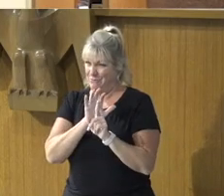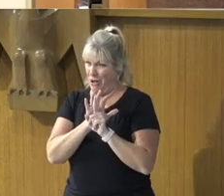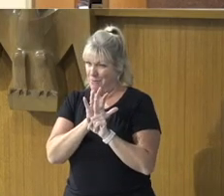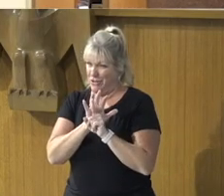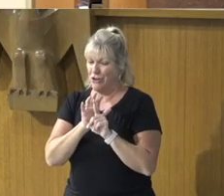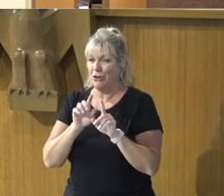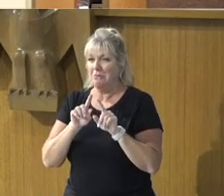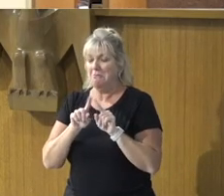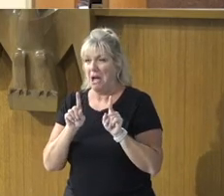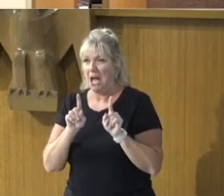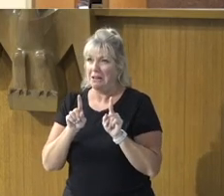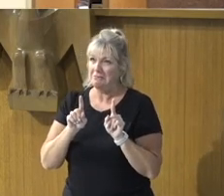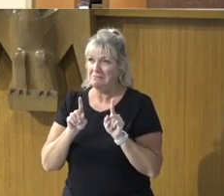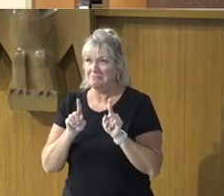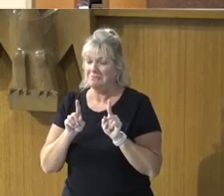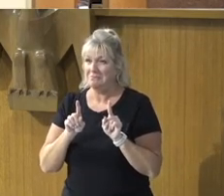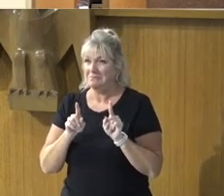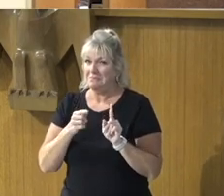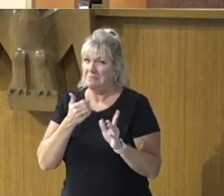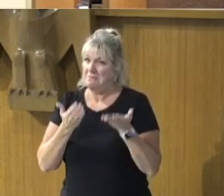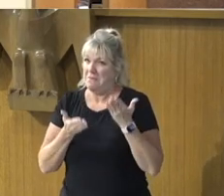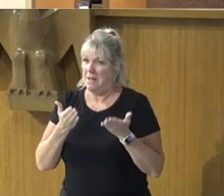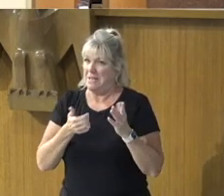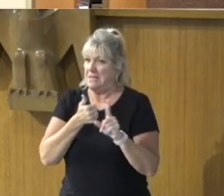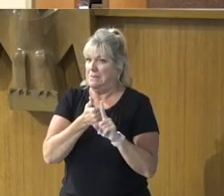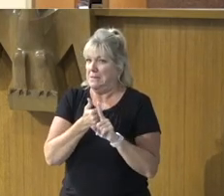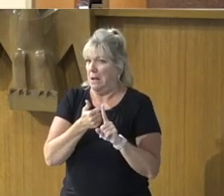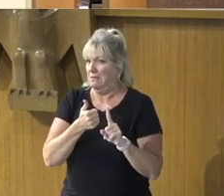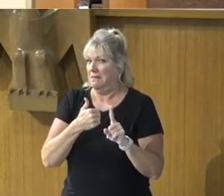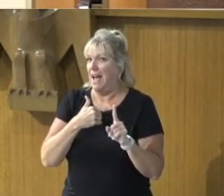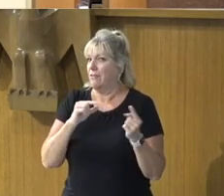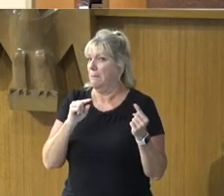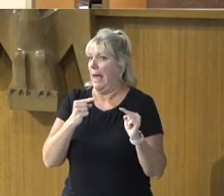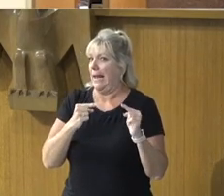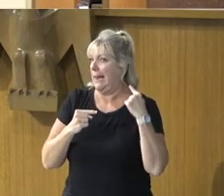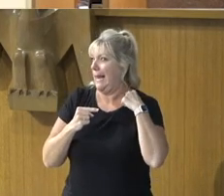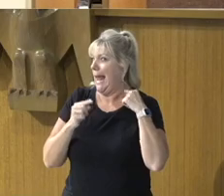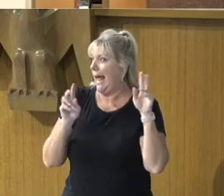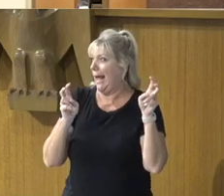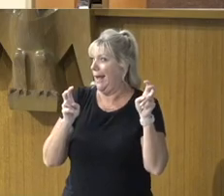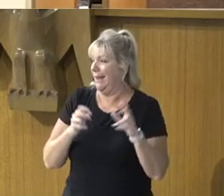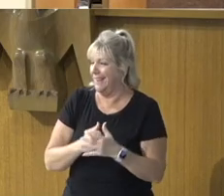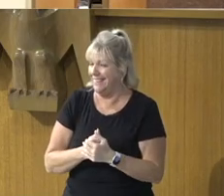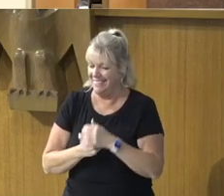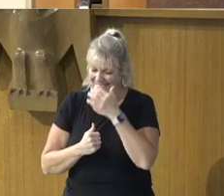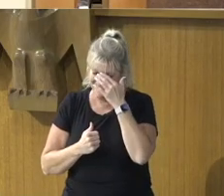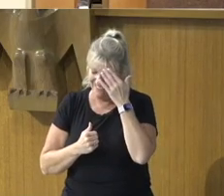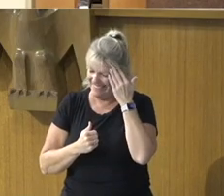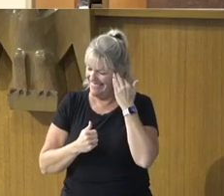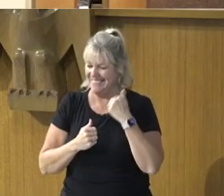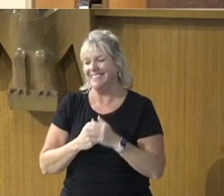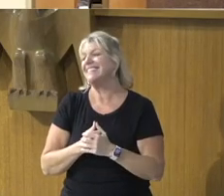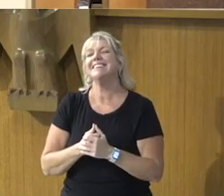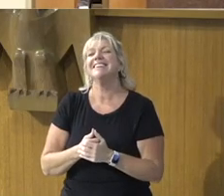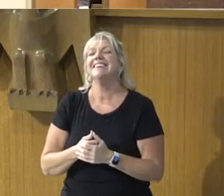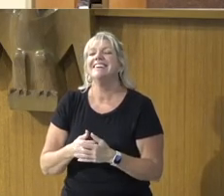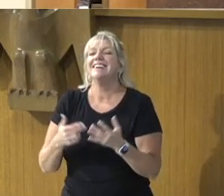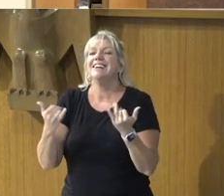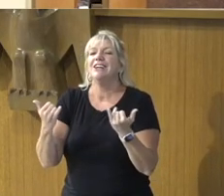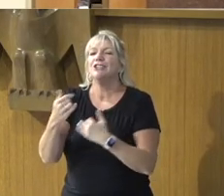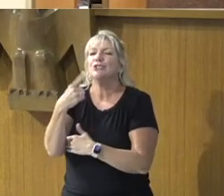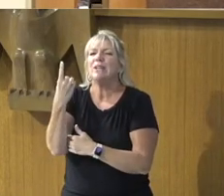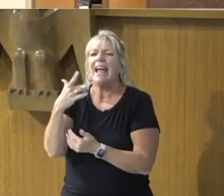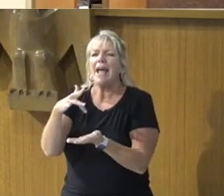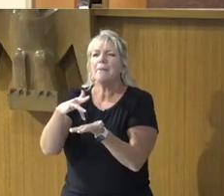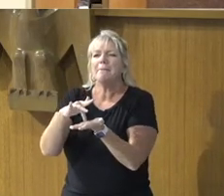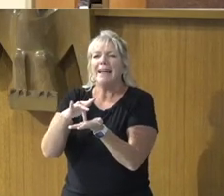Classmate said, And you give me a pain in the neck. Now, Modern medicine is increasingly more like this